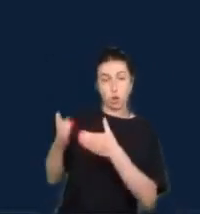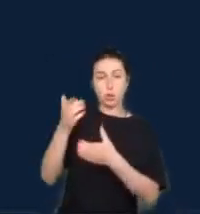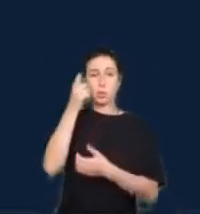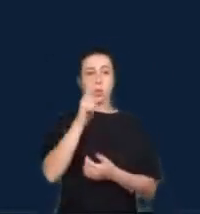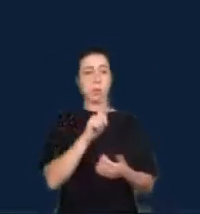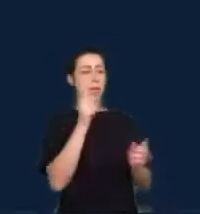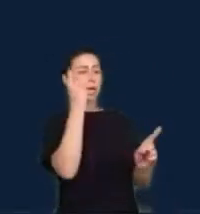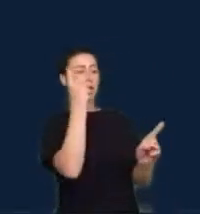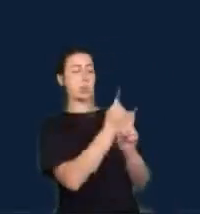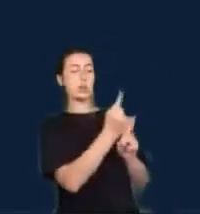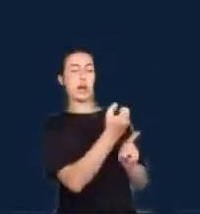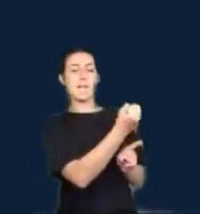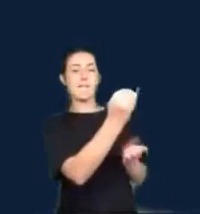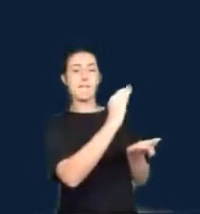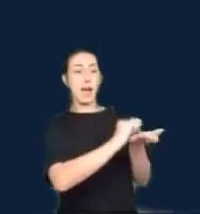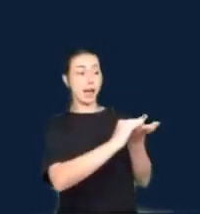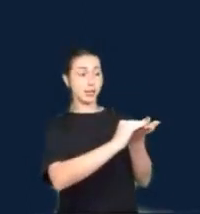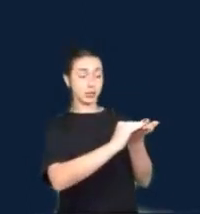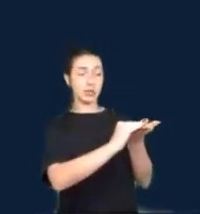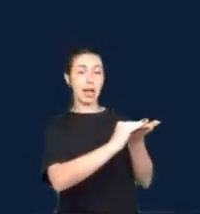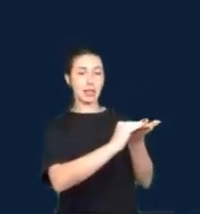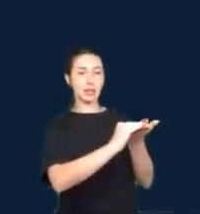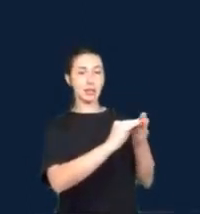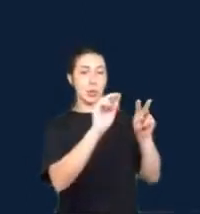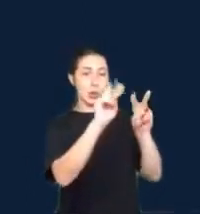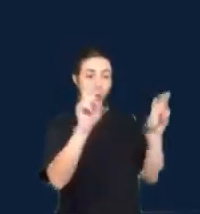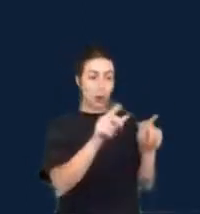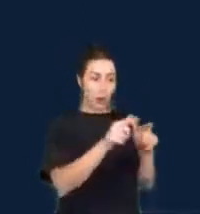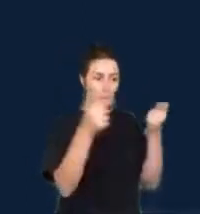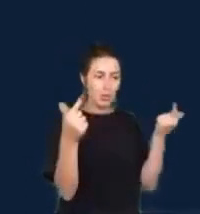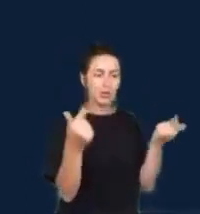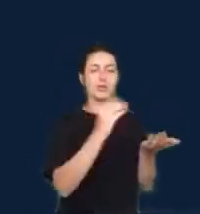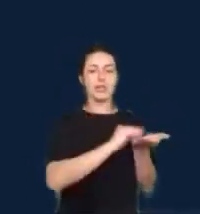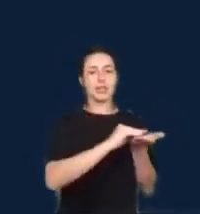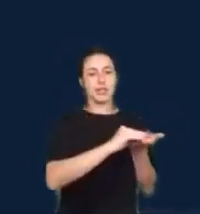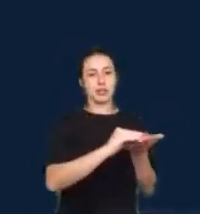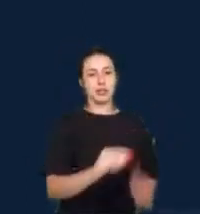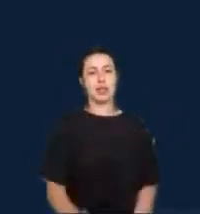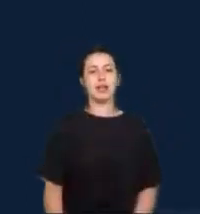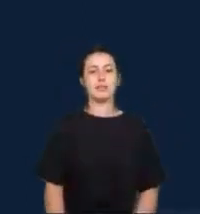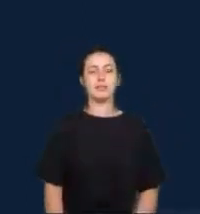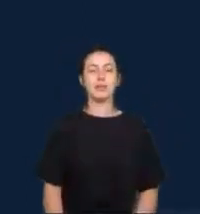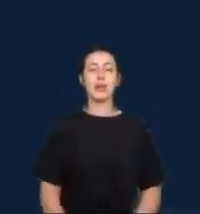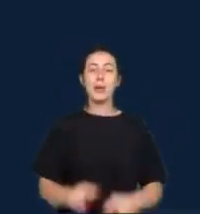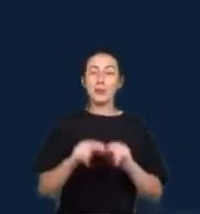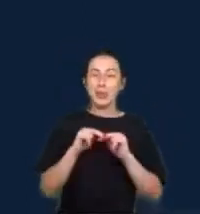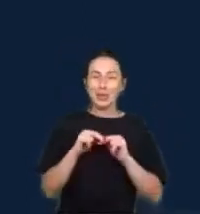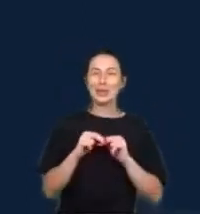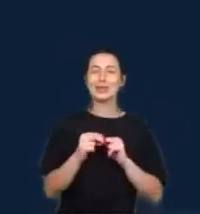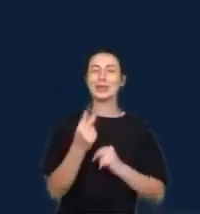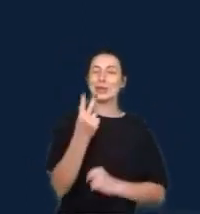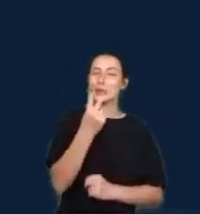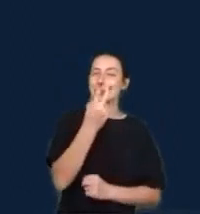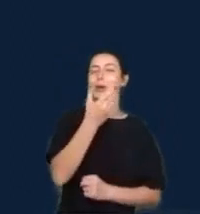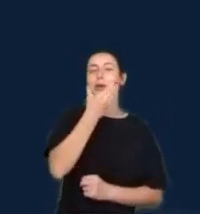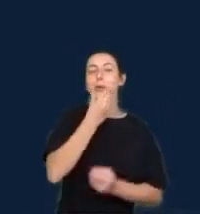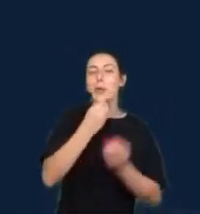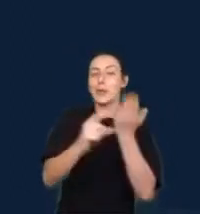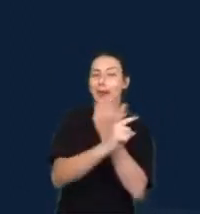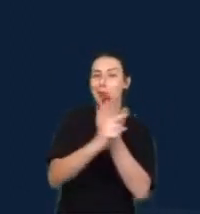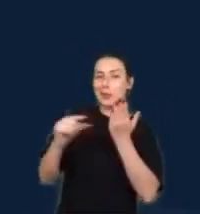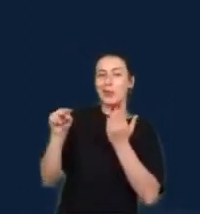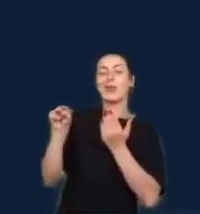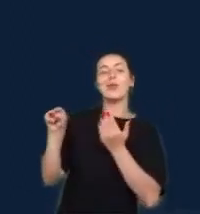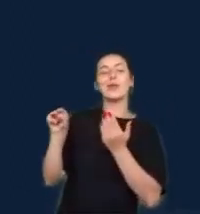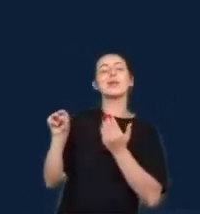And the chapter by Kukutai and Walter also includes recommendations for data journalists working on stories